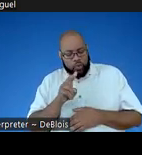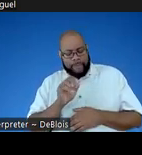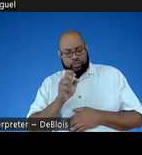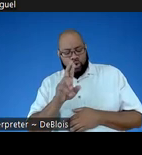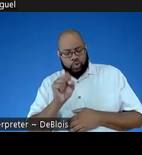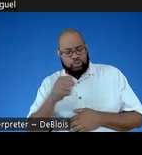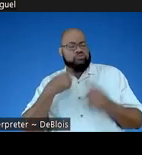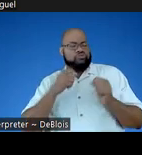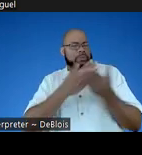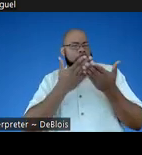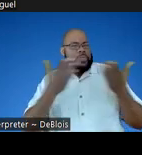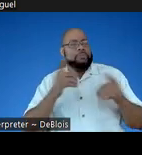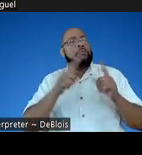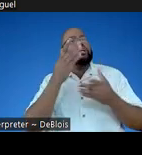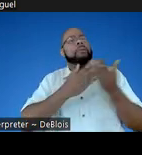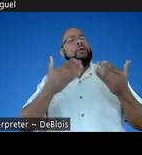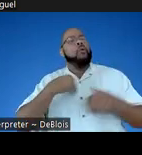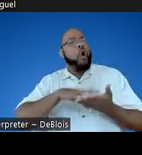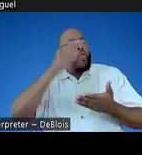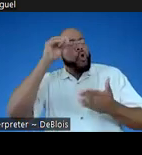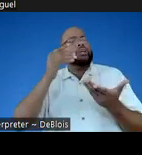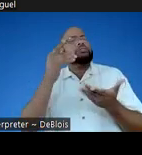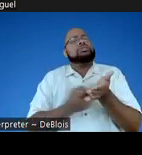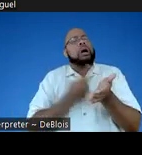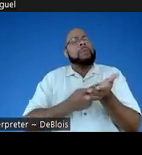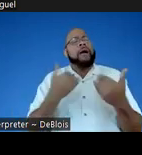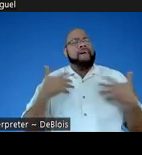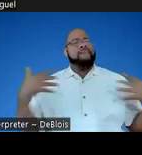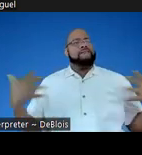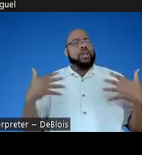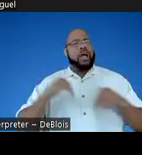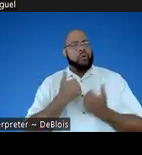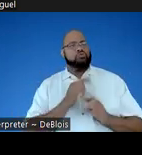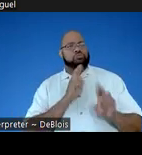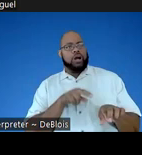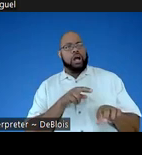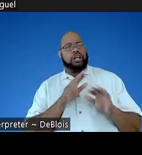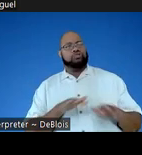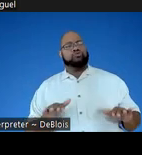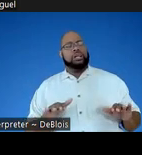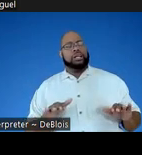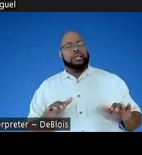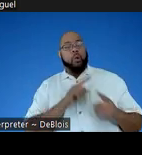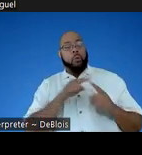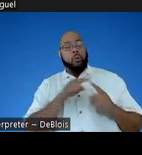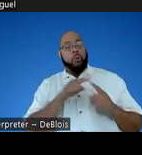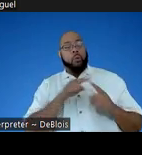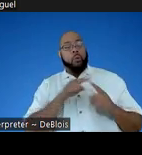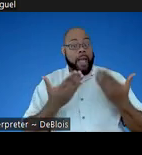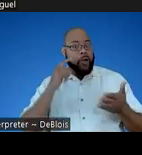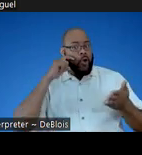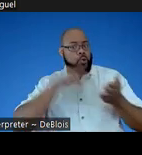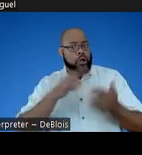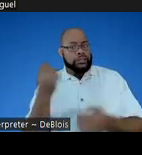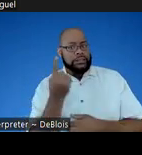some things out, but one of the things we were learning is how sometimes there's a fear of how do we respond to children when they have maybe noticed